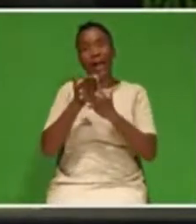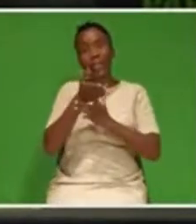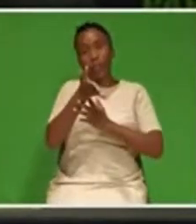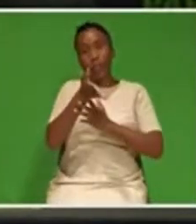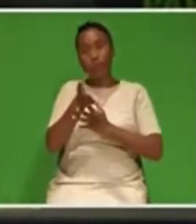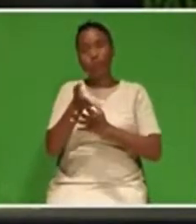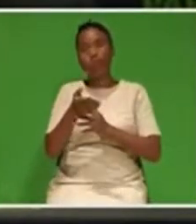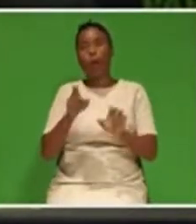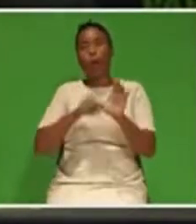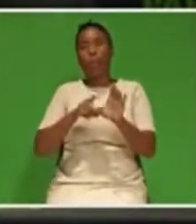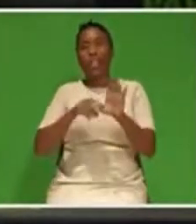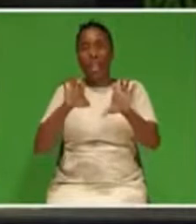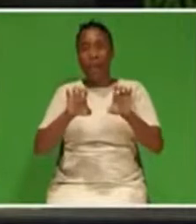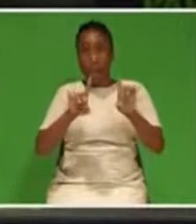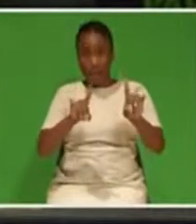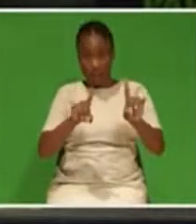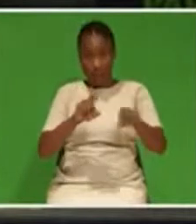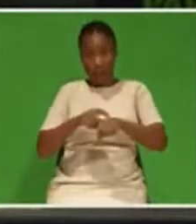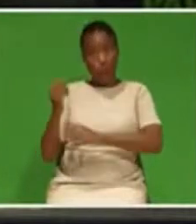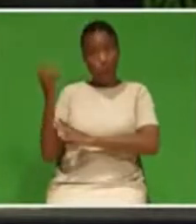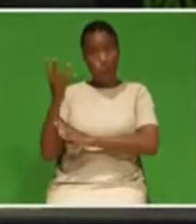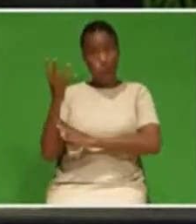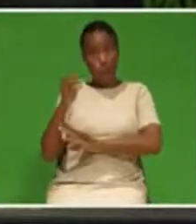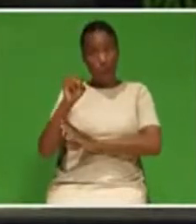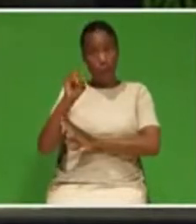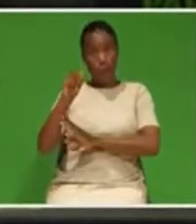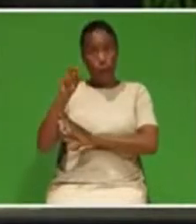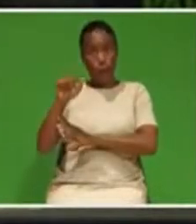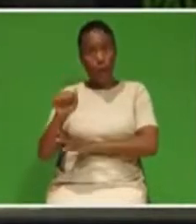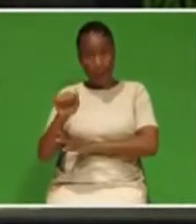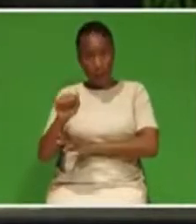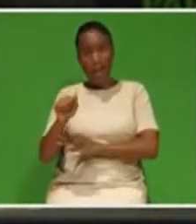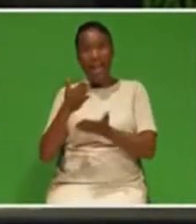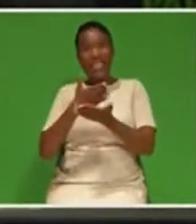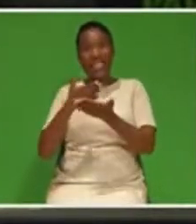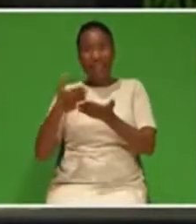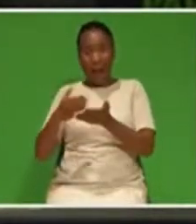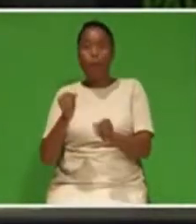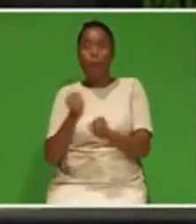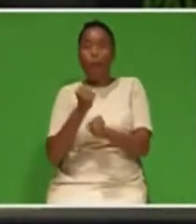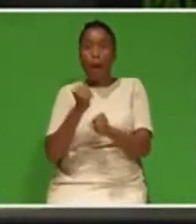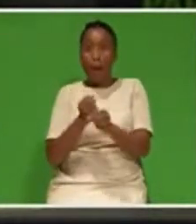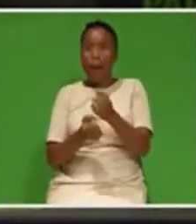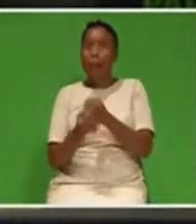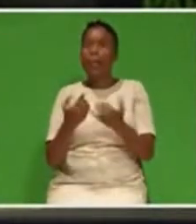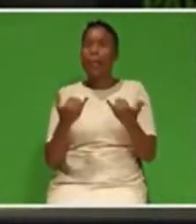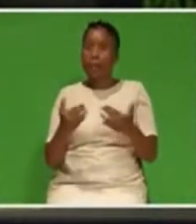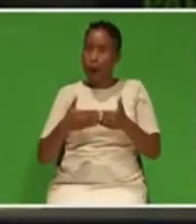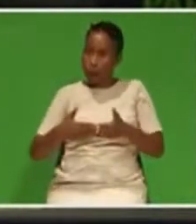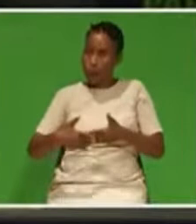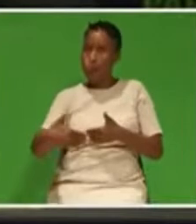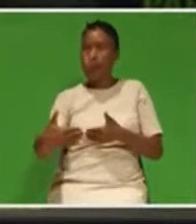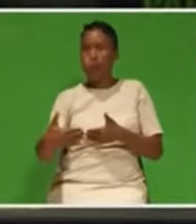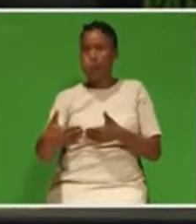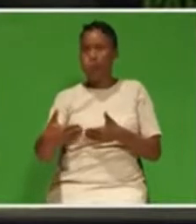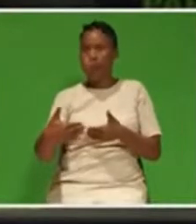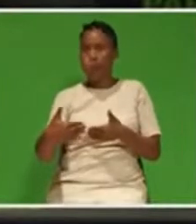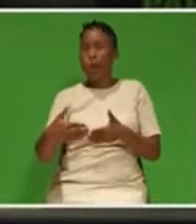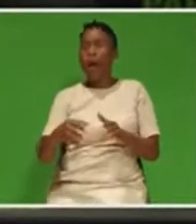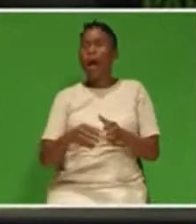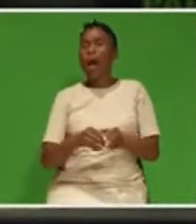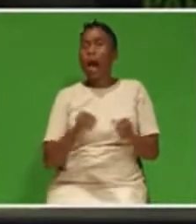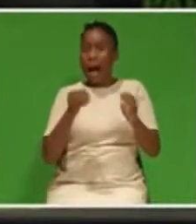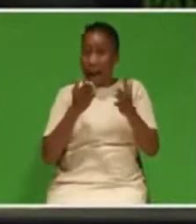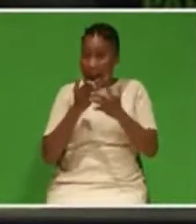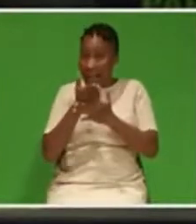In the State of the Nation Address, we outlined some of the work underway to improve access to quality